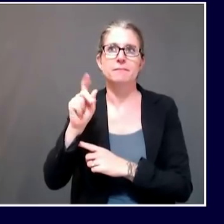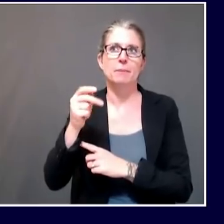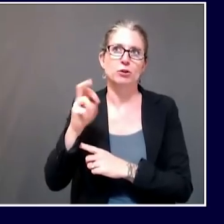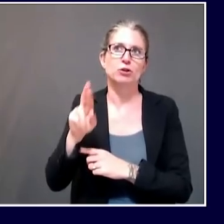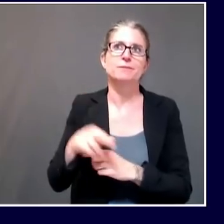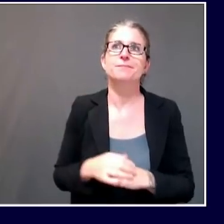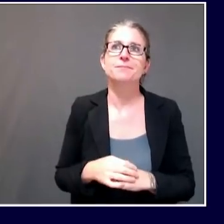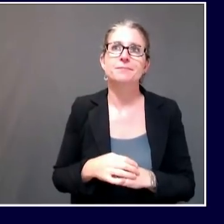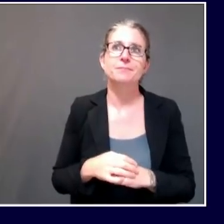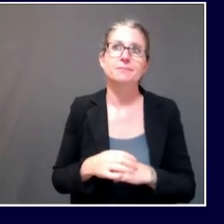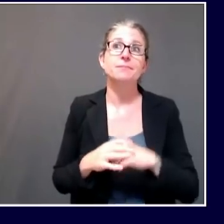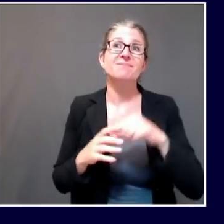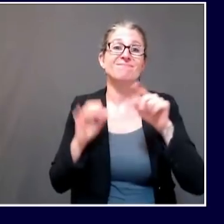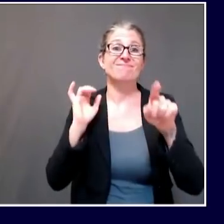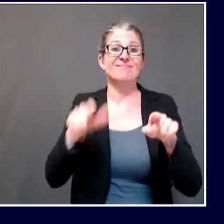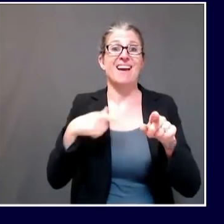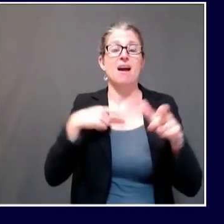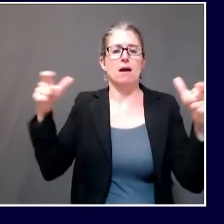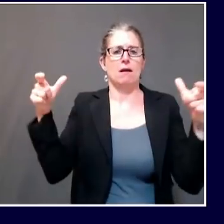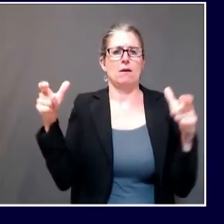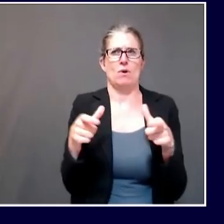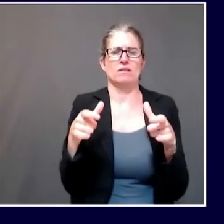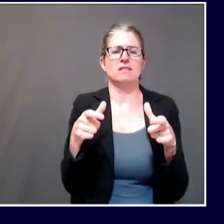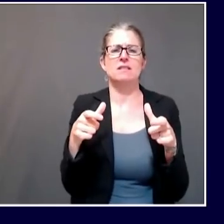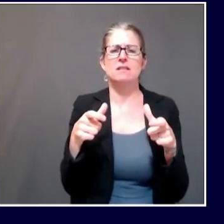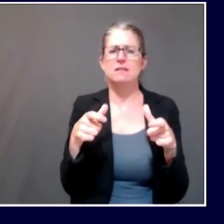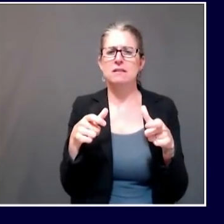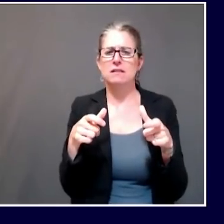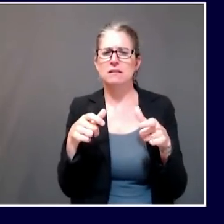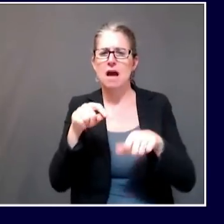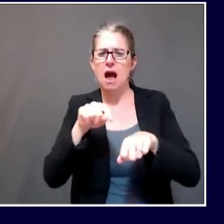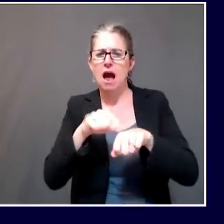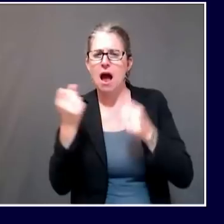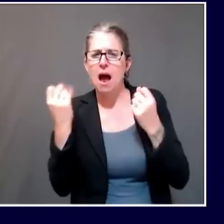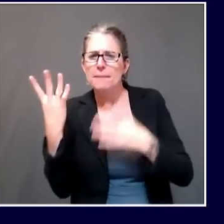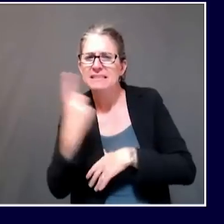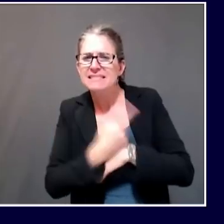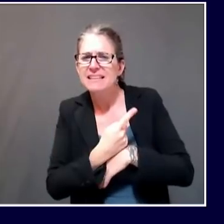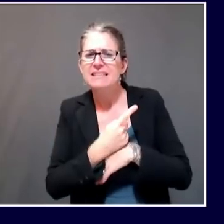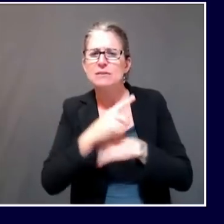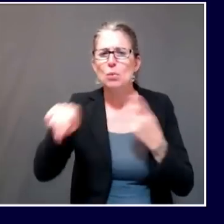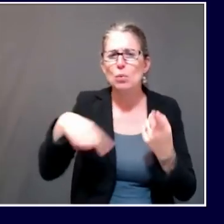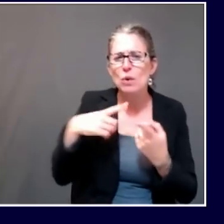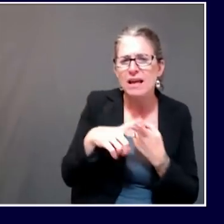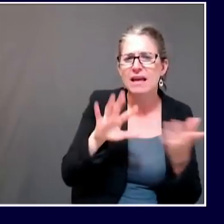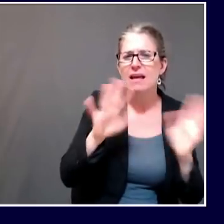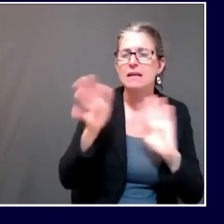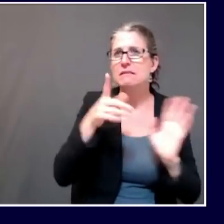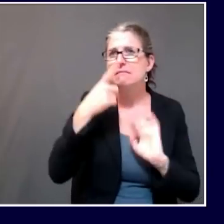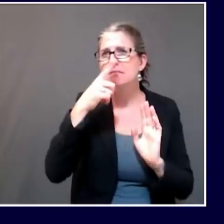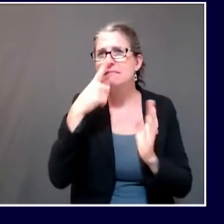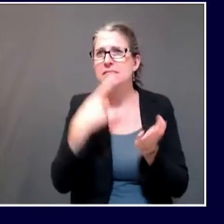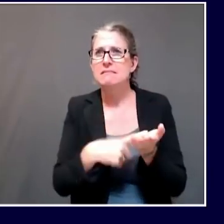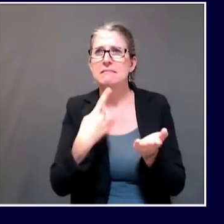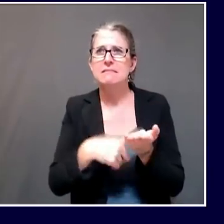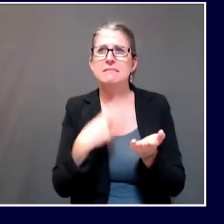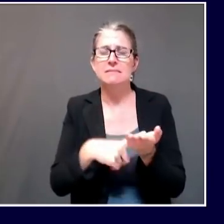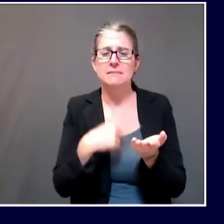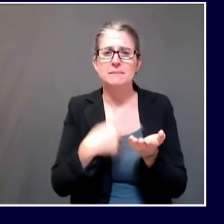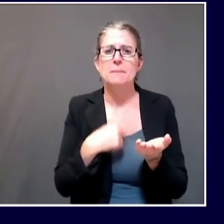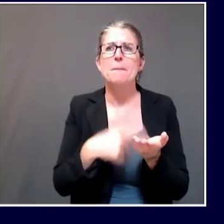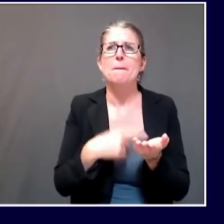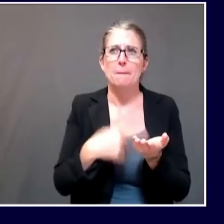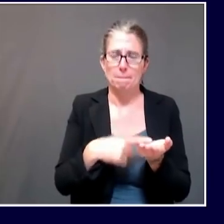should quarantine if you've been in close contact with someone with COVID-19 that you were within six feet of that